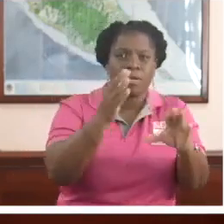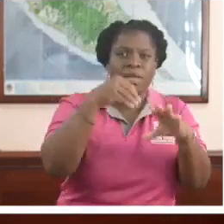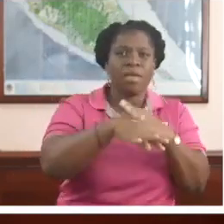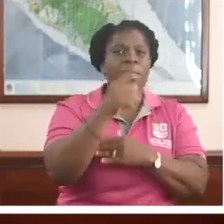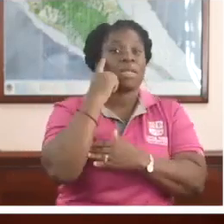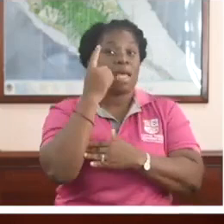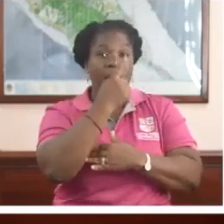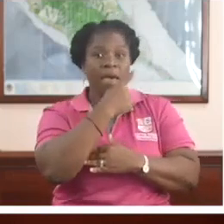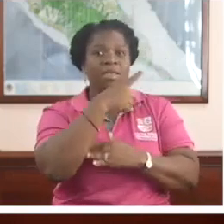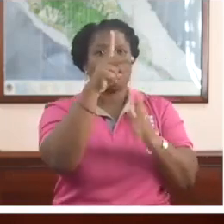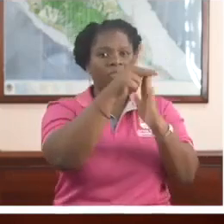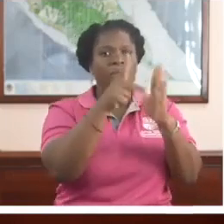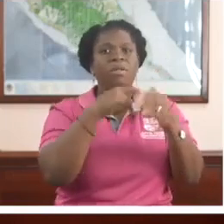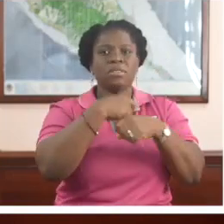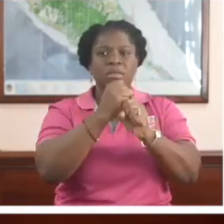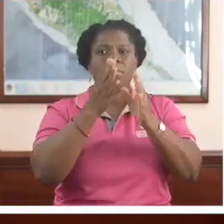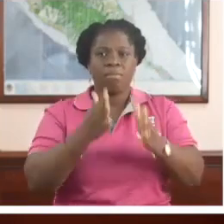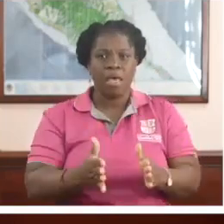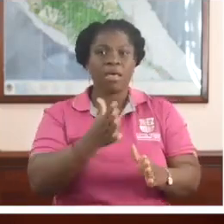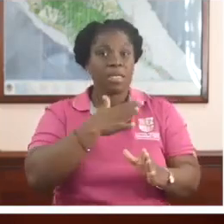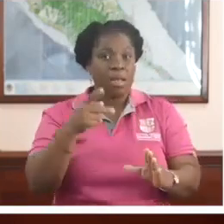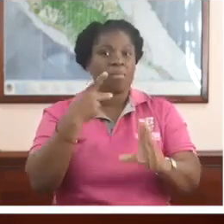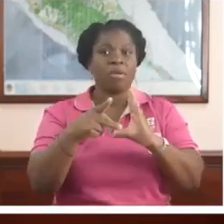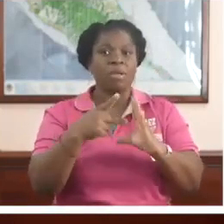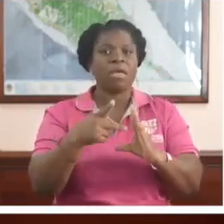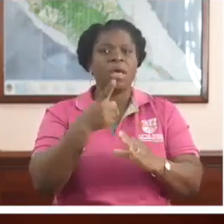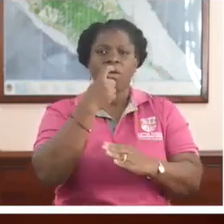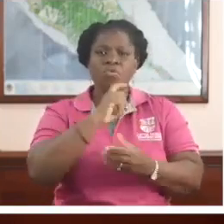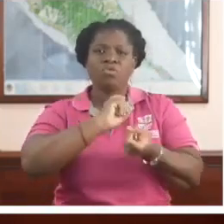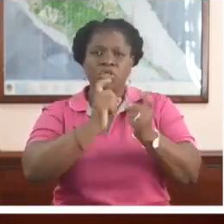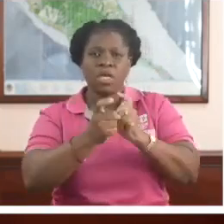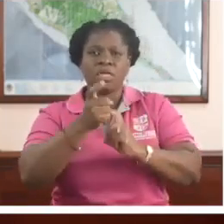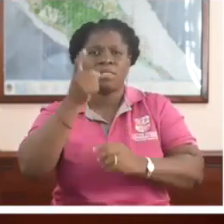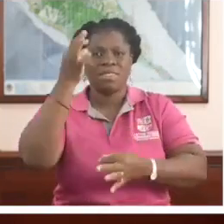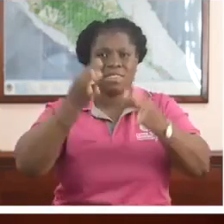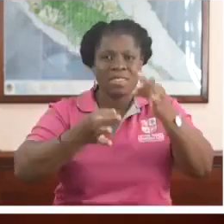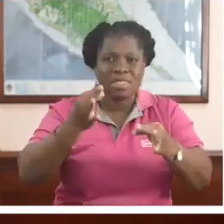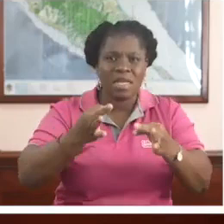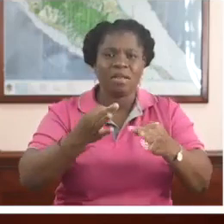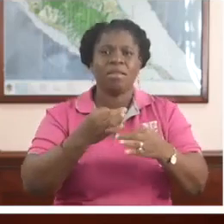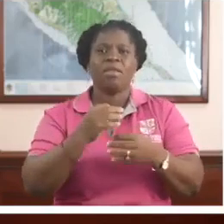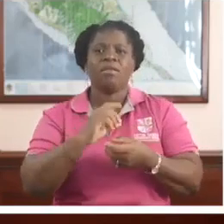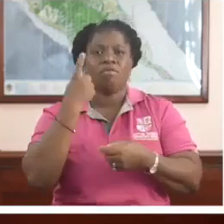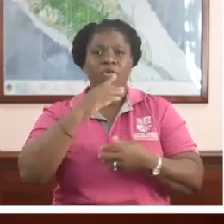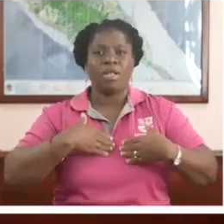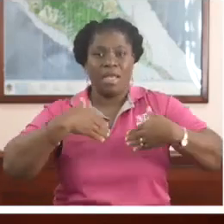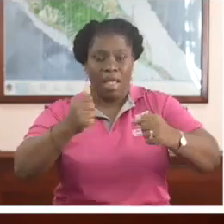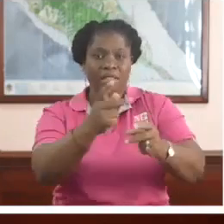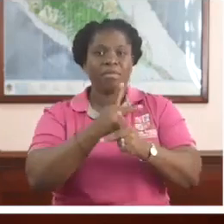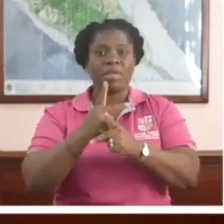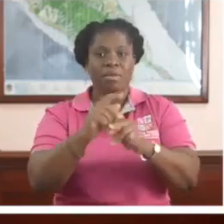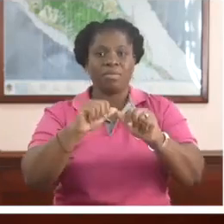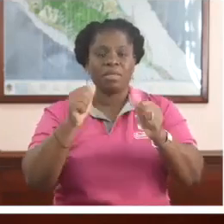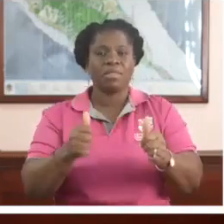of policymakers, the public, and those who make decisions affecting health care delivery. Indeed, the